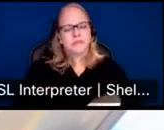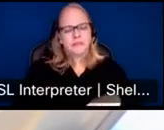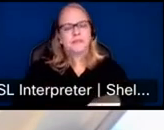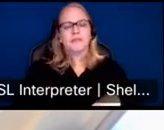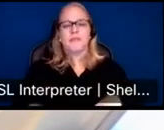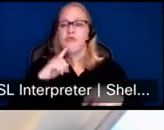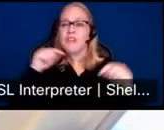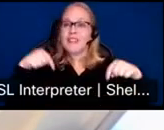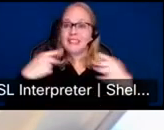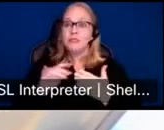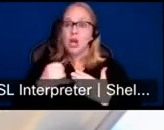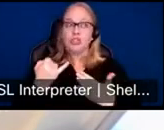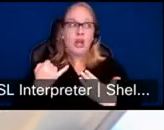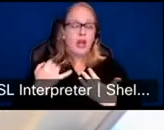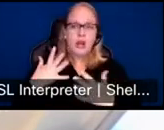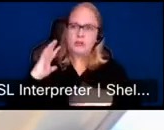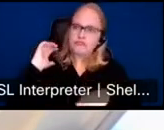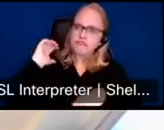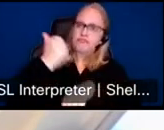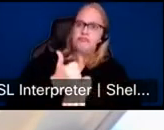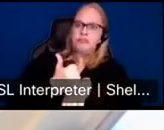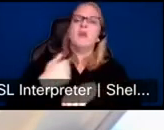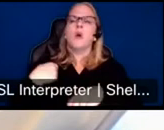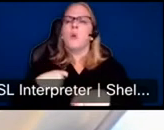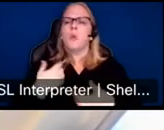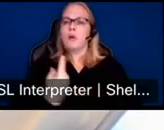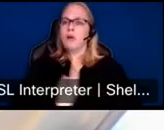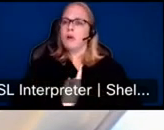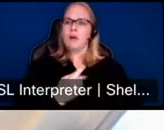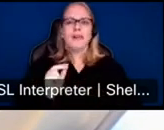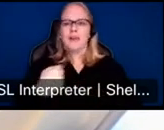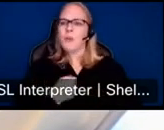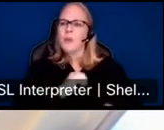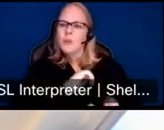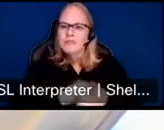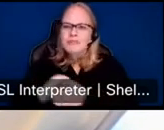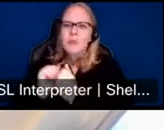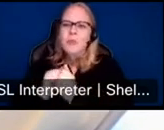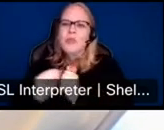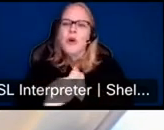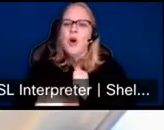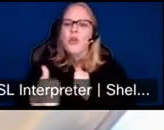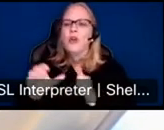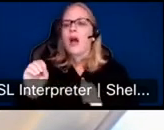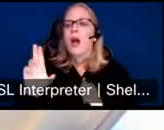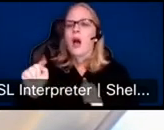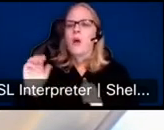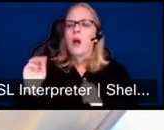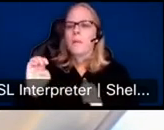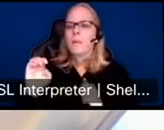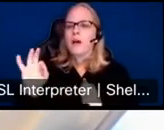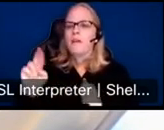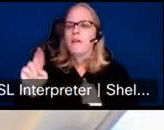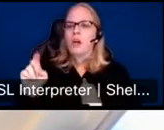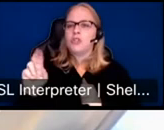working with a group of outcome funders that wanted to fund a project like this, but we needed to find